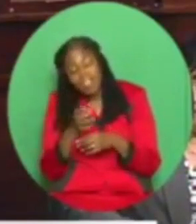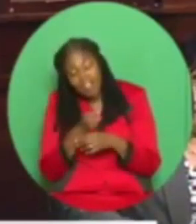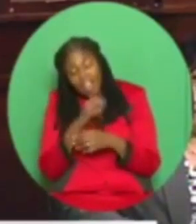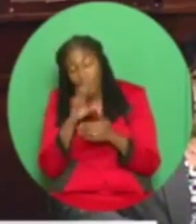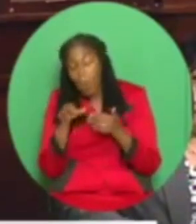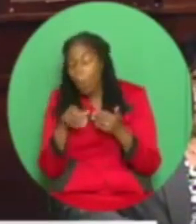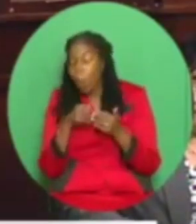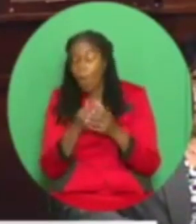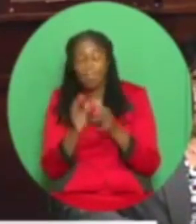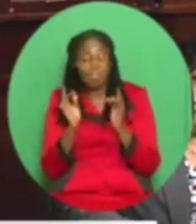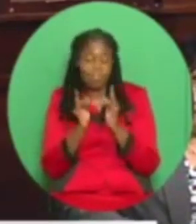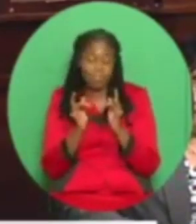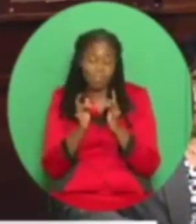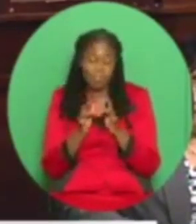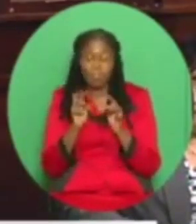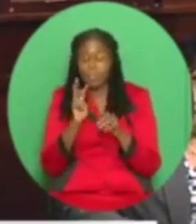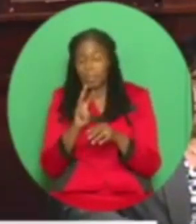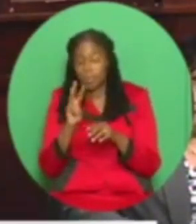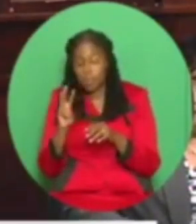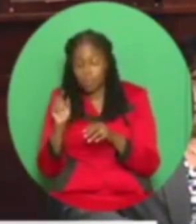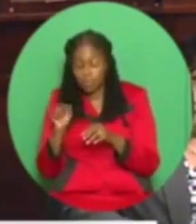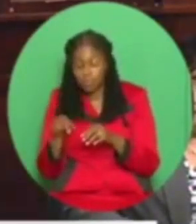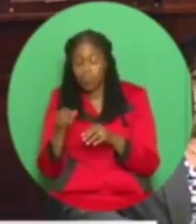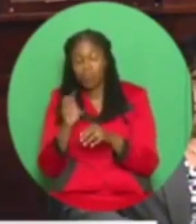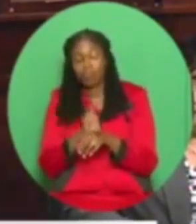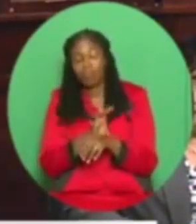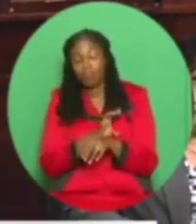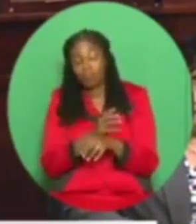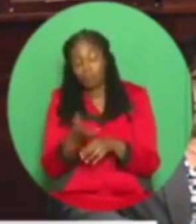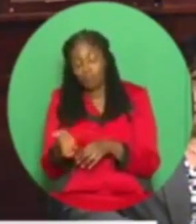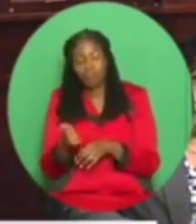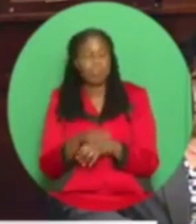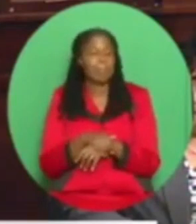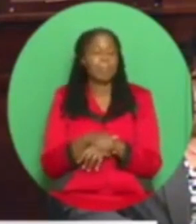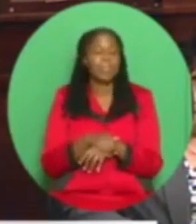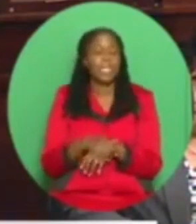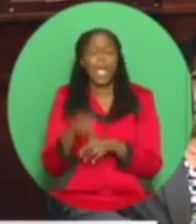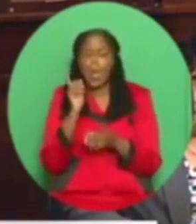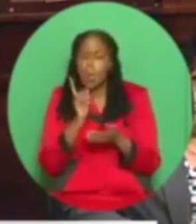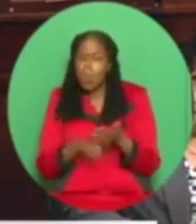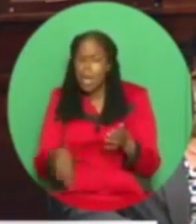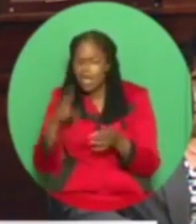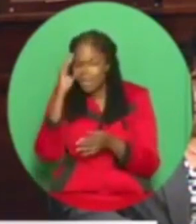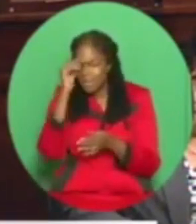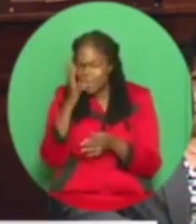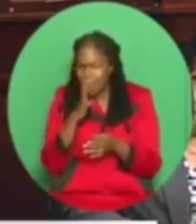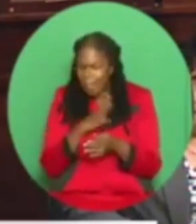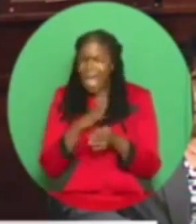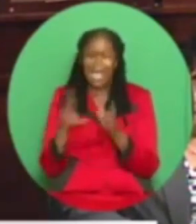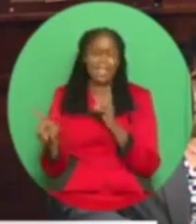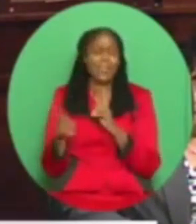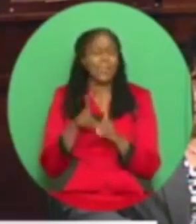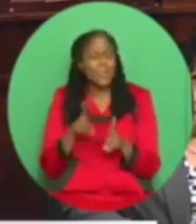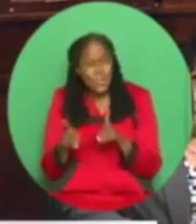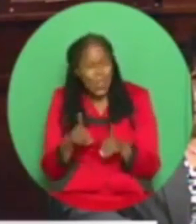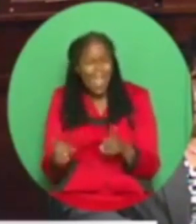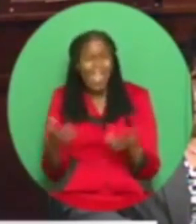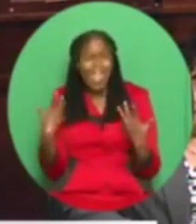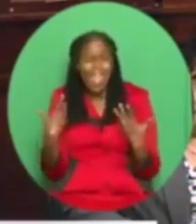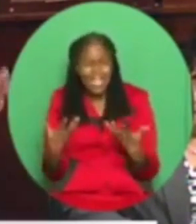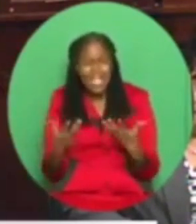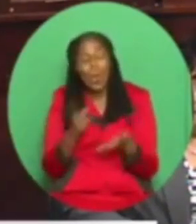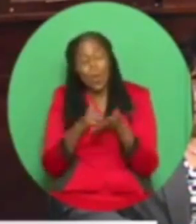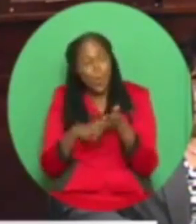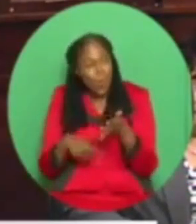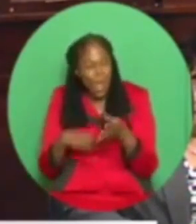we need clarity as to what is this gentleman doing? What deal? Where? And we have confirmed in our own